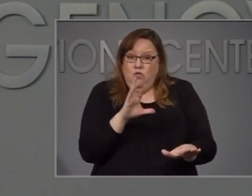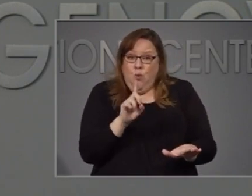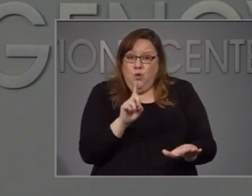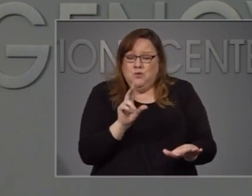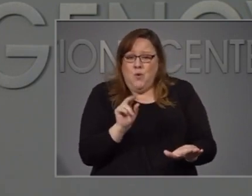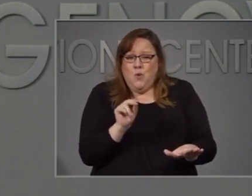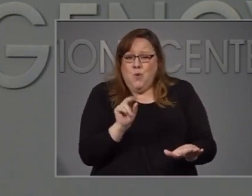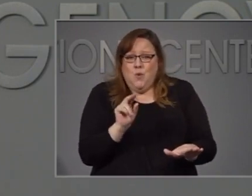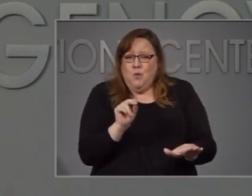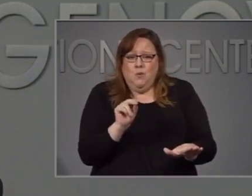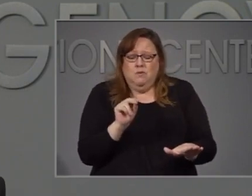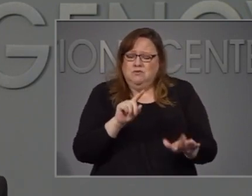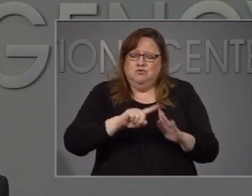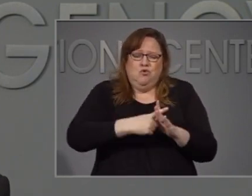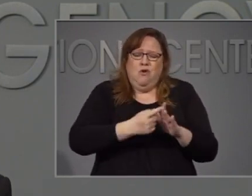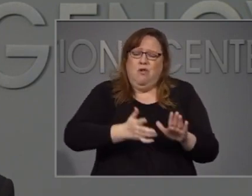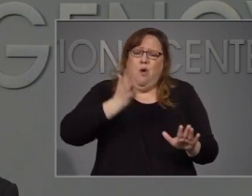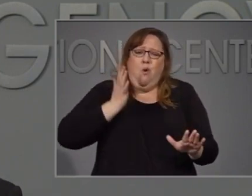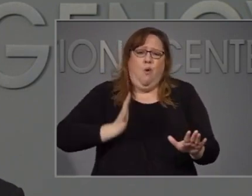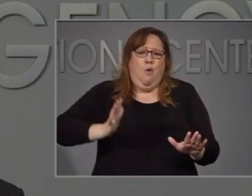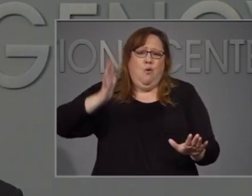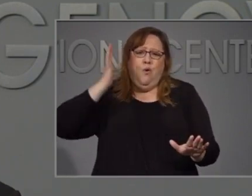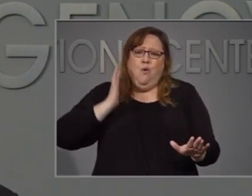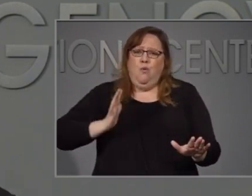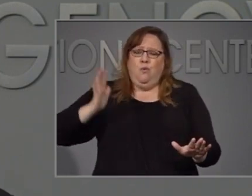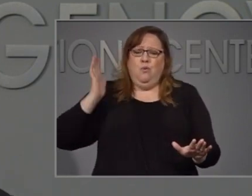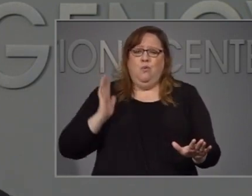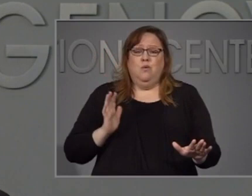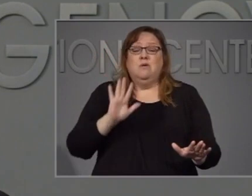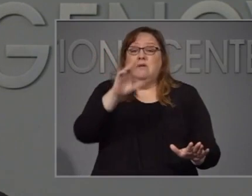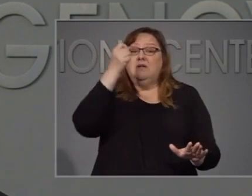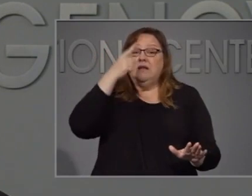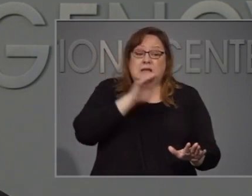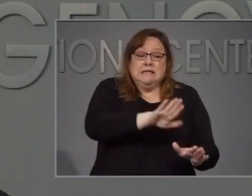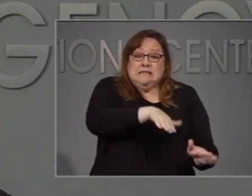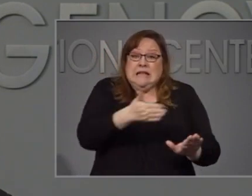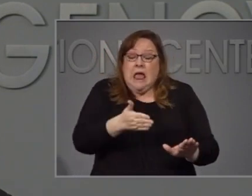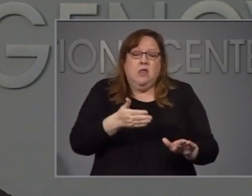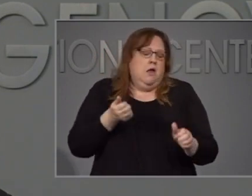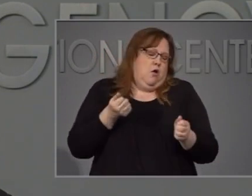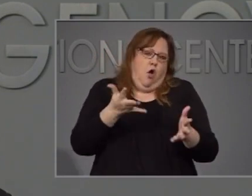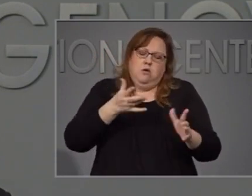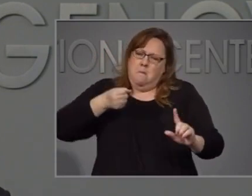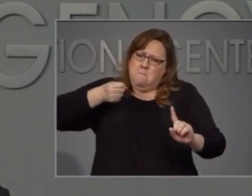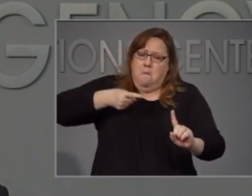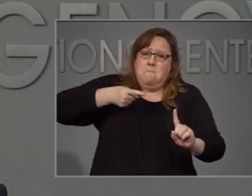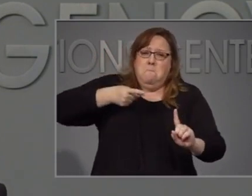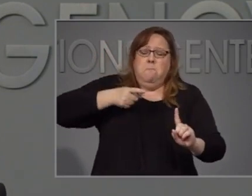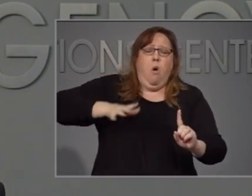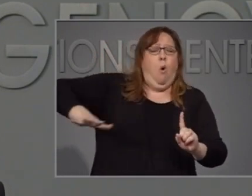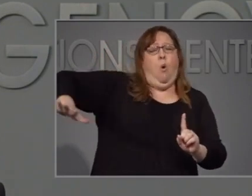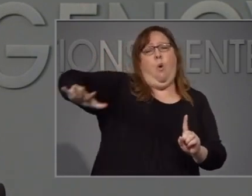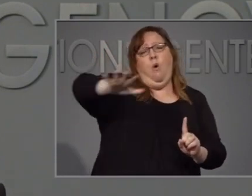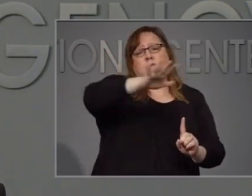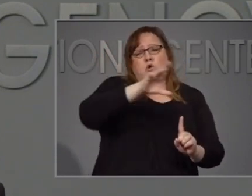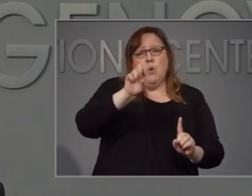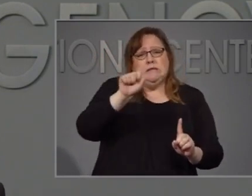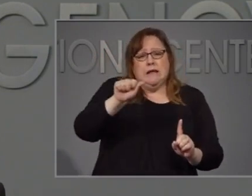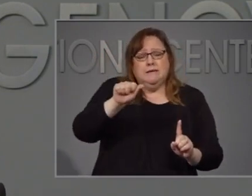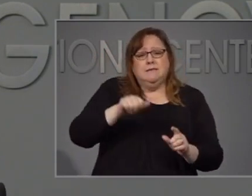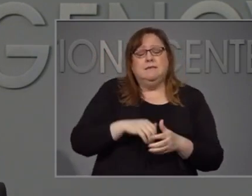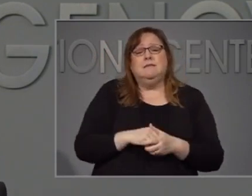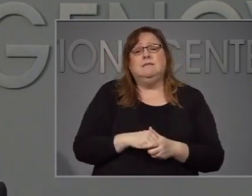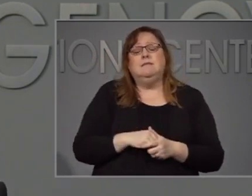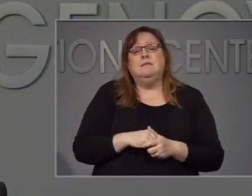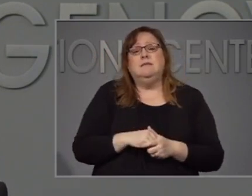However, Mr. Floyd's death has provided a flashpoint in communities across the nation. This flashpoint has